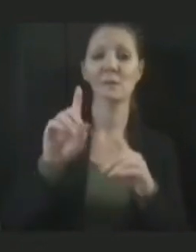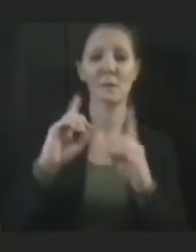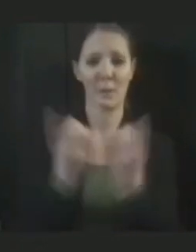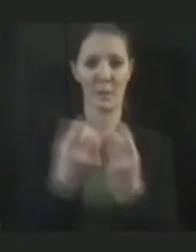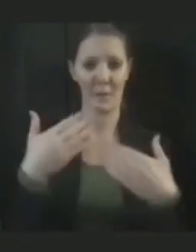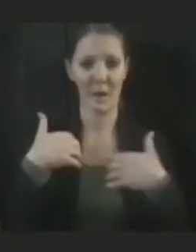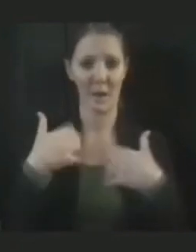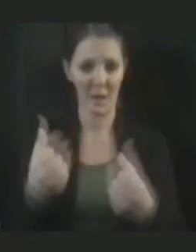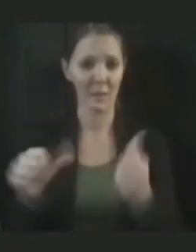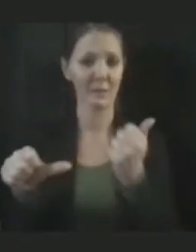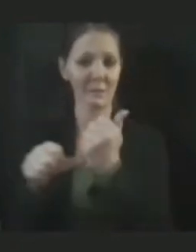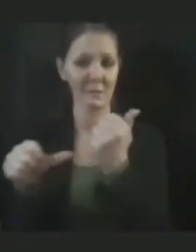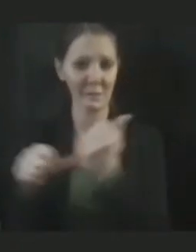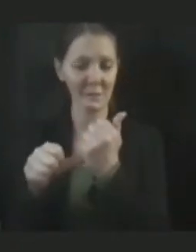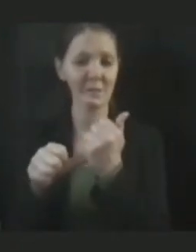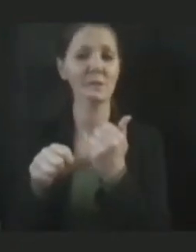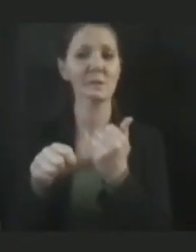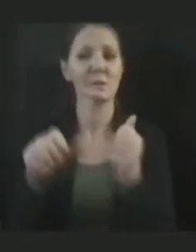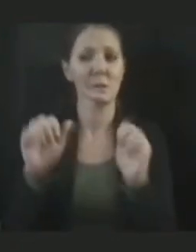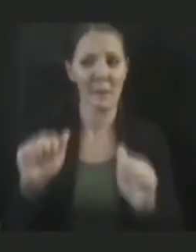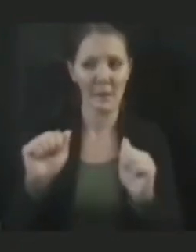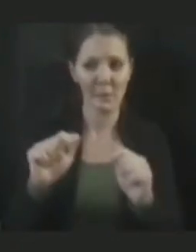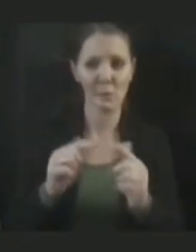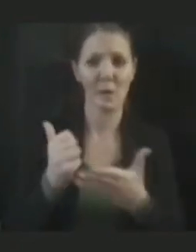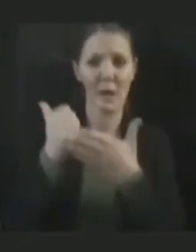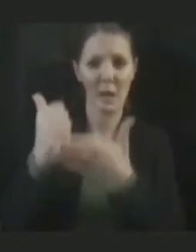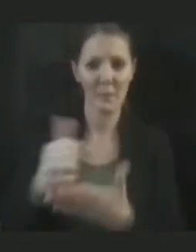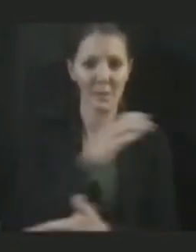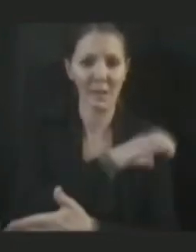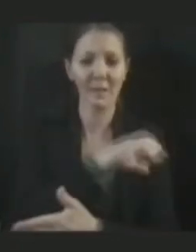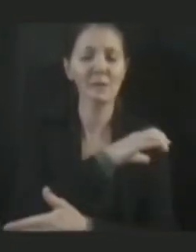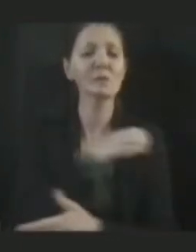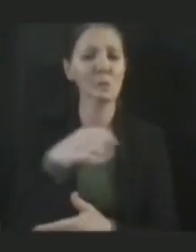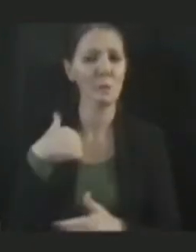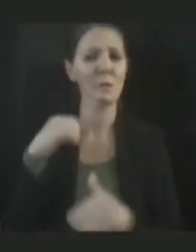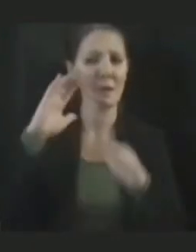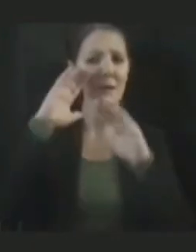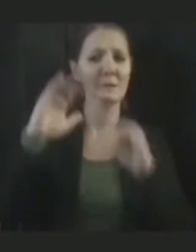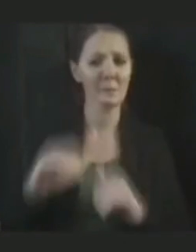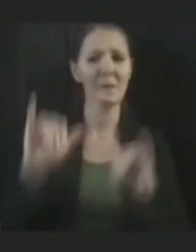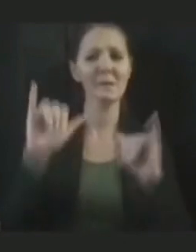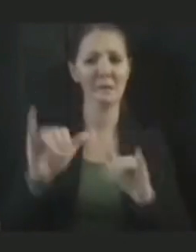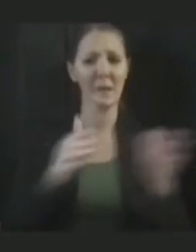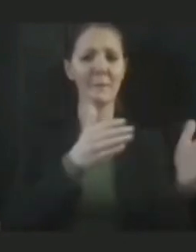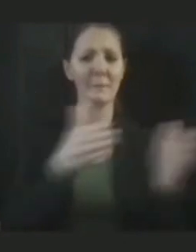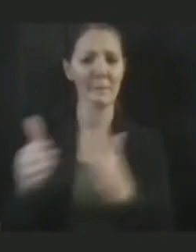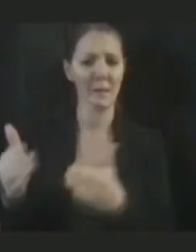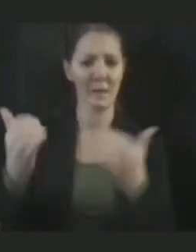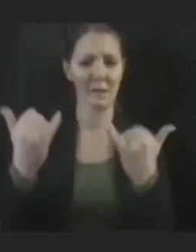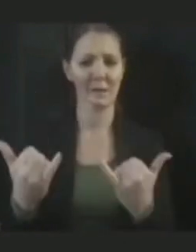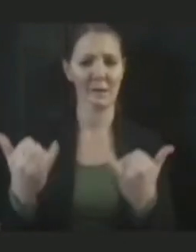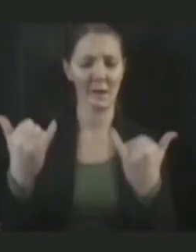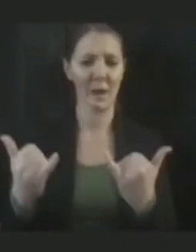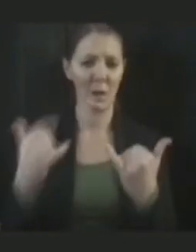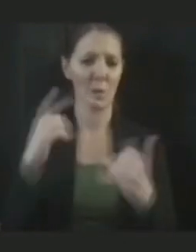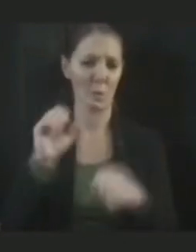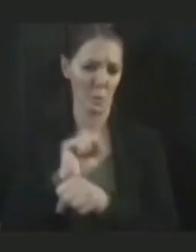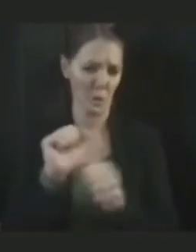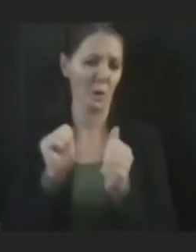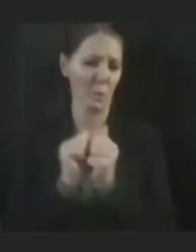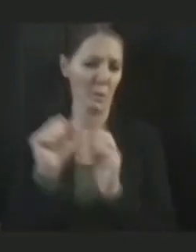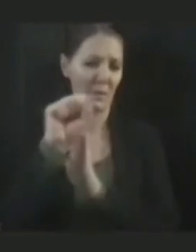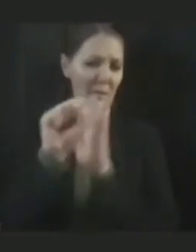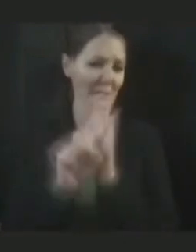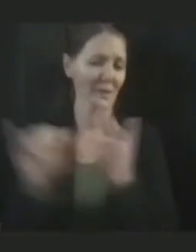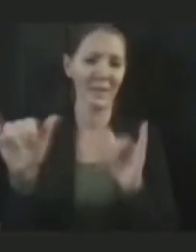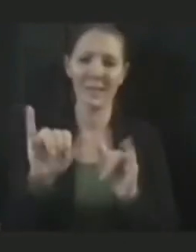possible to bring in a partner to be able to do the clinics. And we anticipate that to be a similar arrangement now and working in partnership with the state as we've